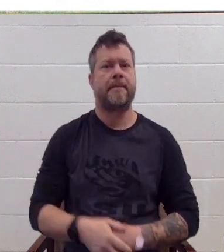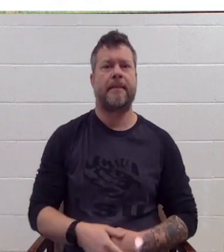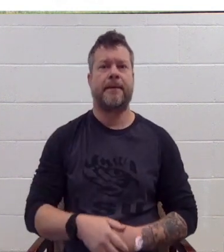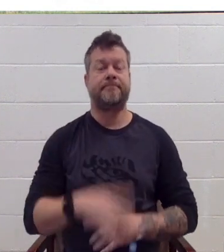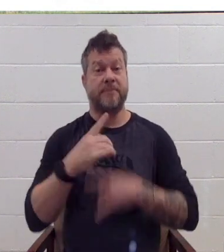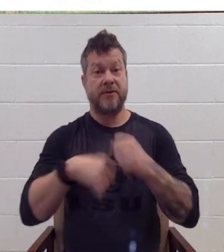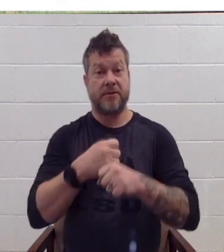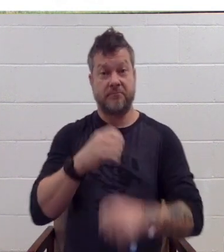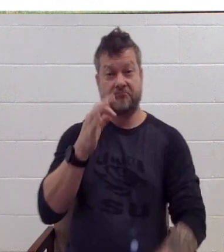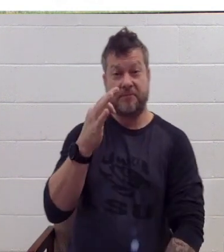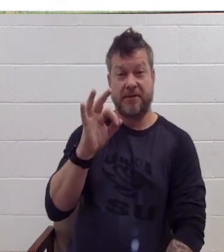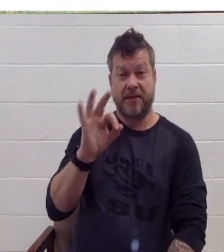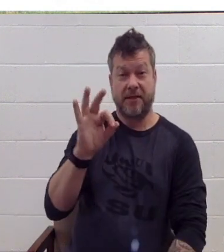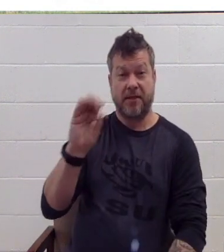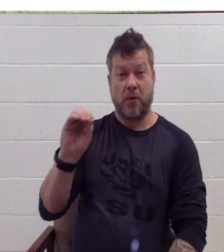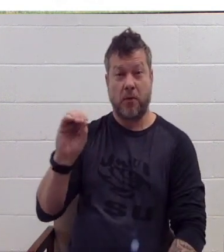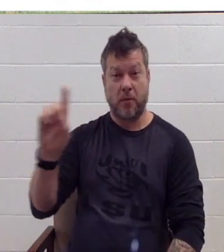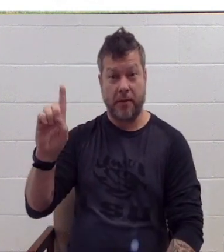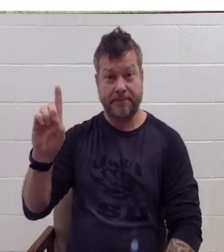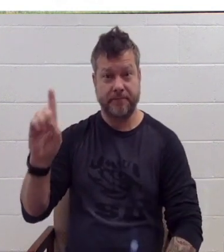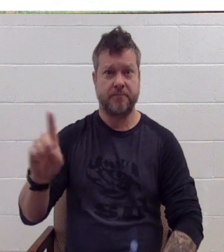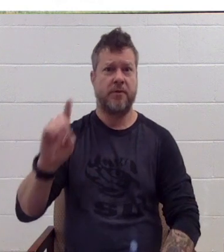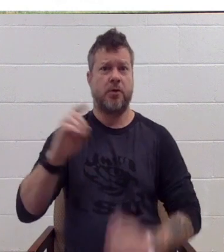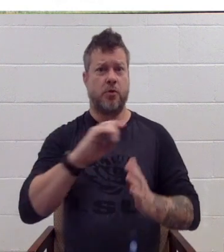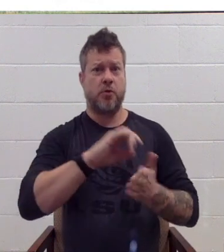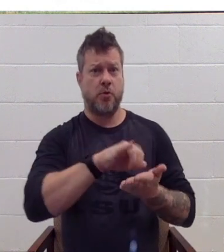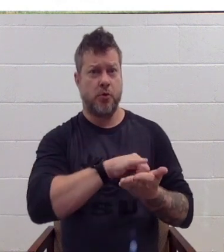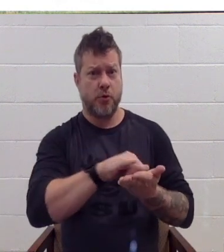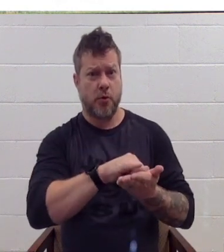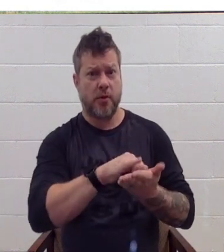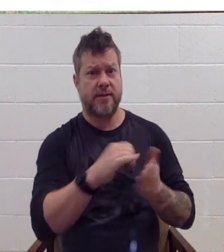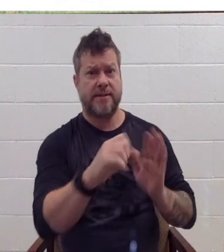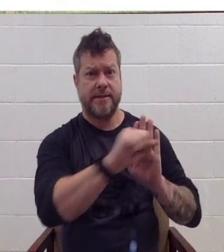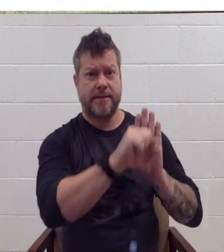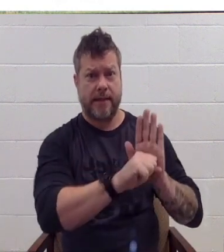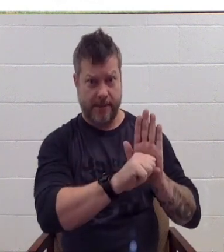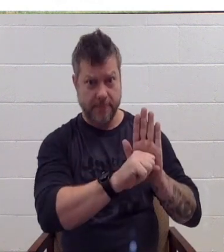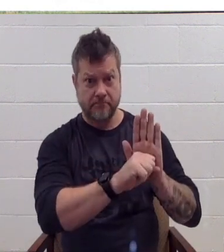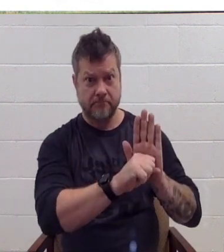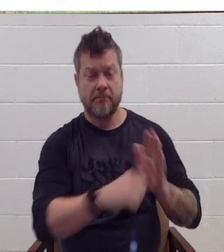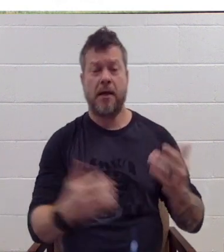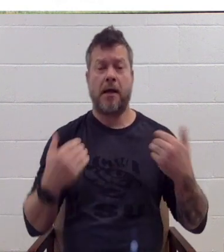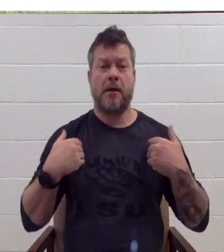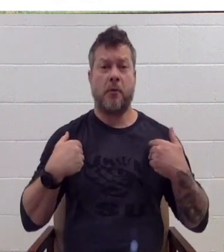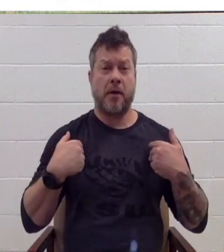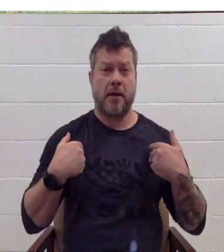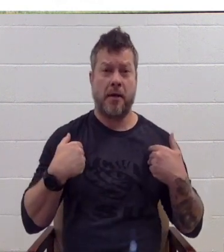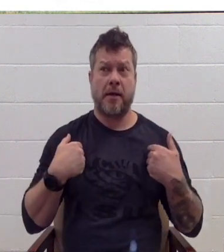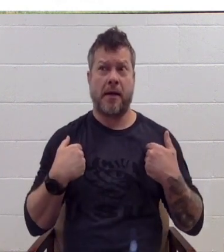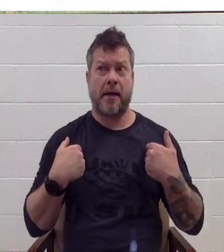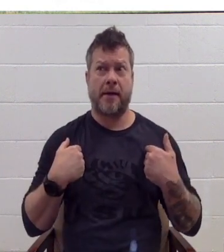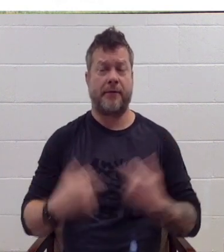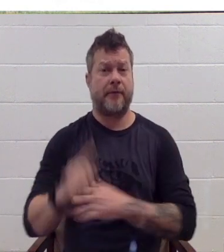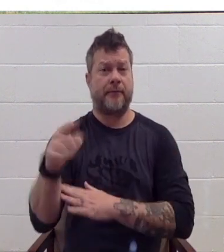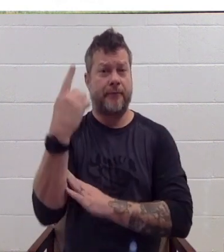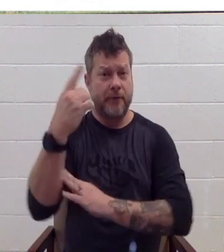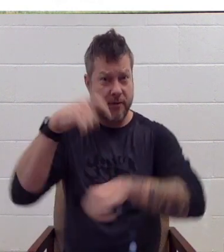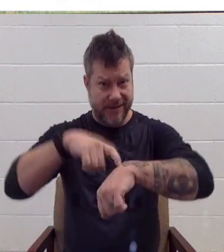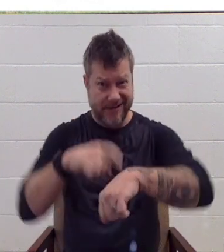motor vehicles to have license plates. The owner's initials had to be placed separately